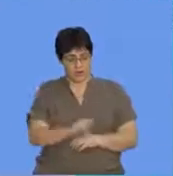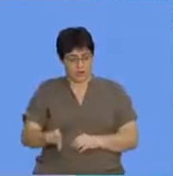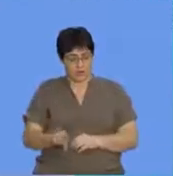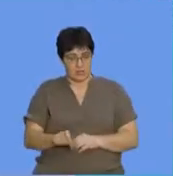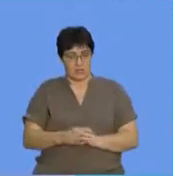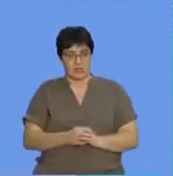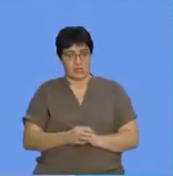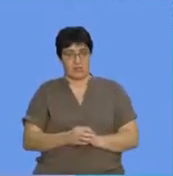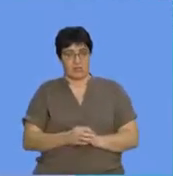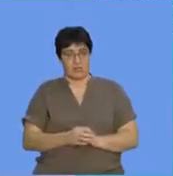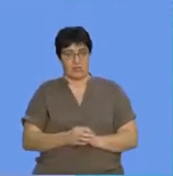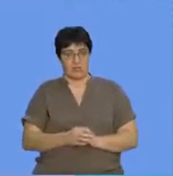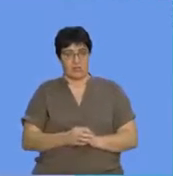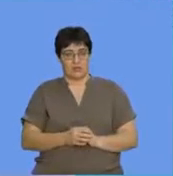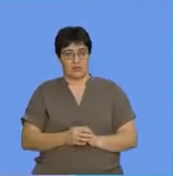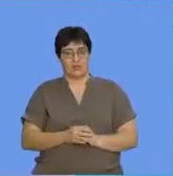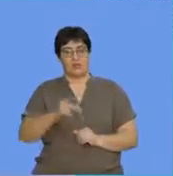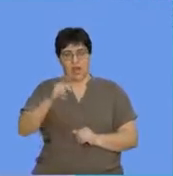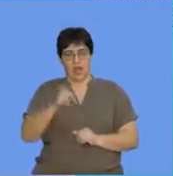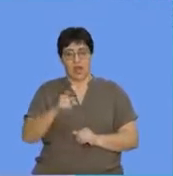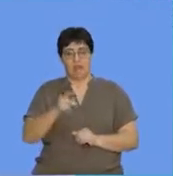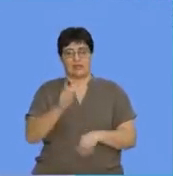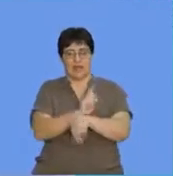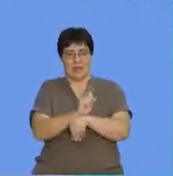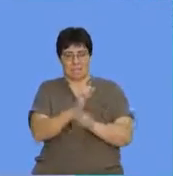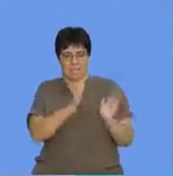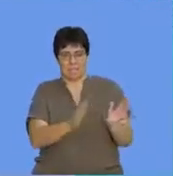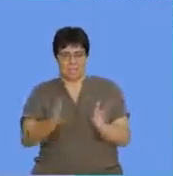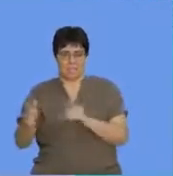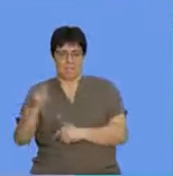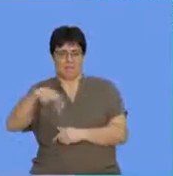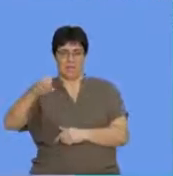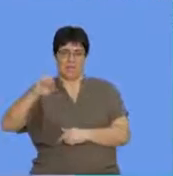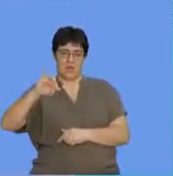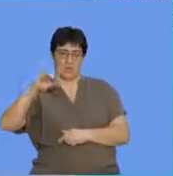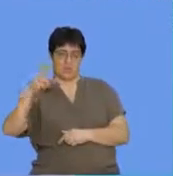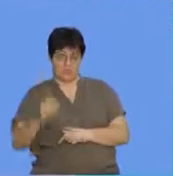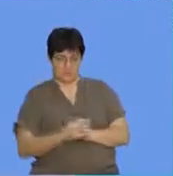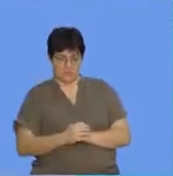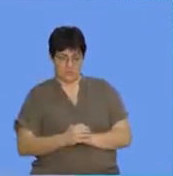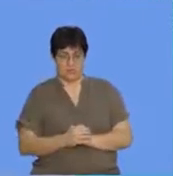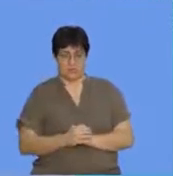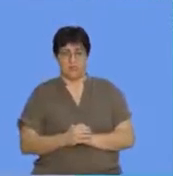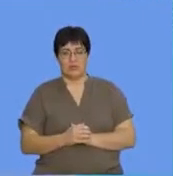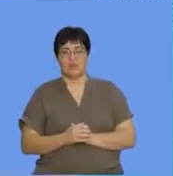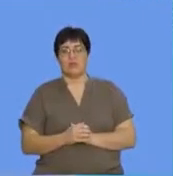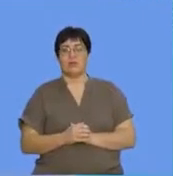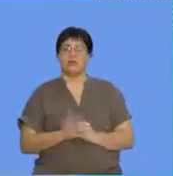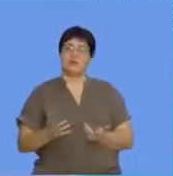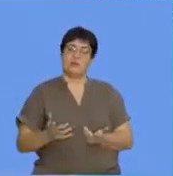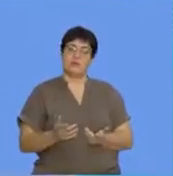as, you know, the periods. And also we managed at an earlier grade to also look at, you know,